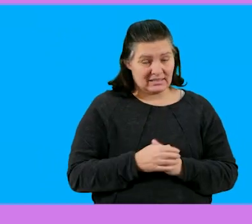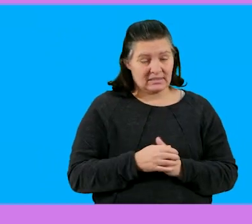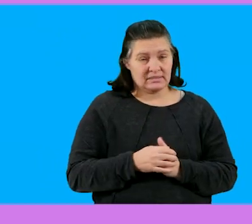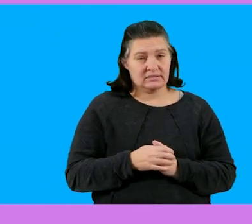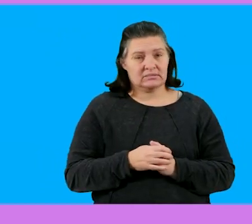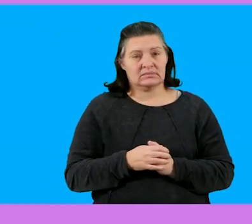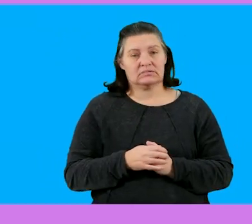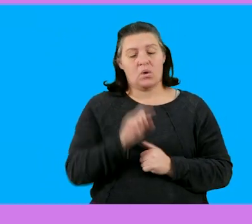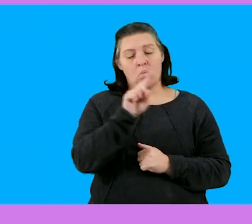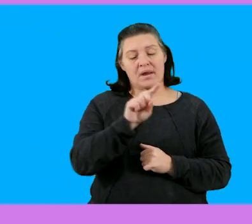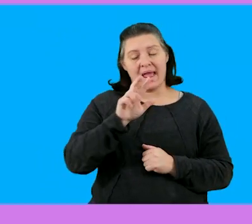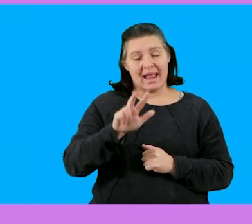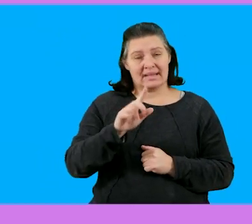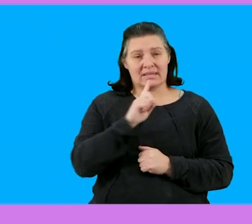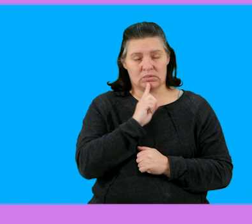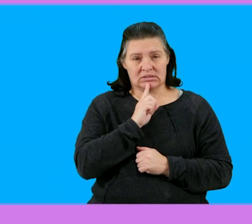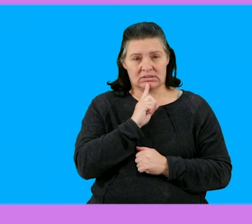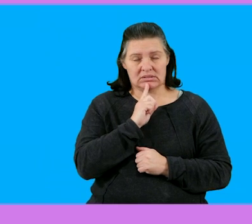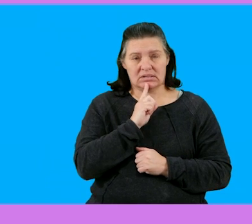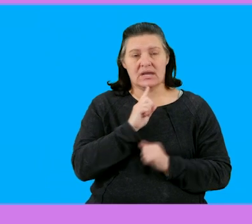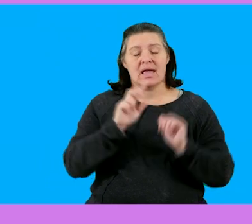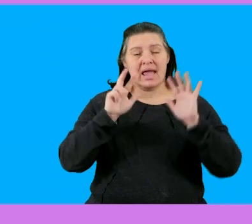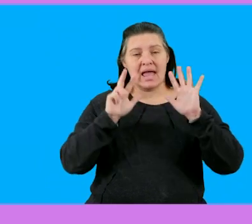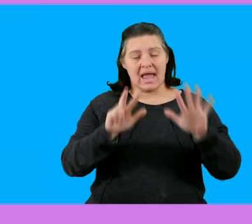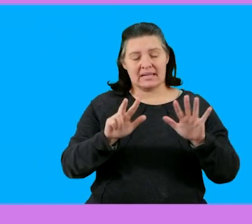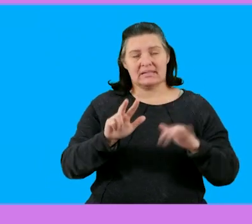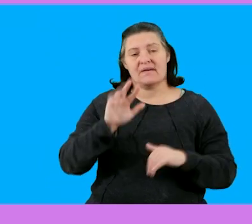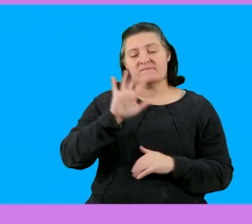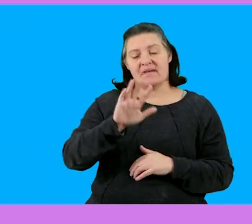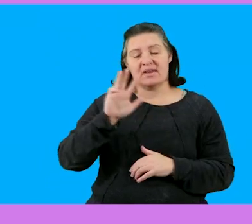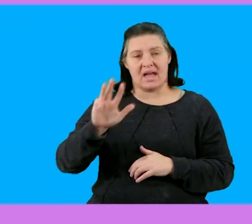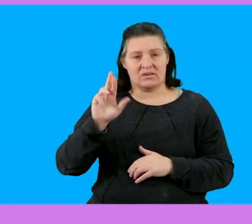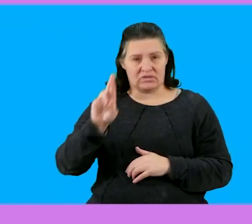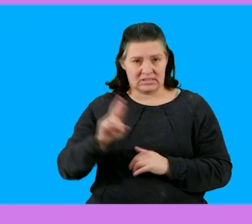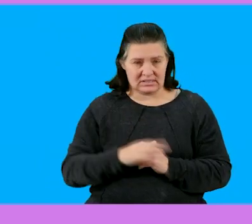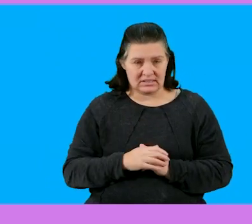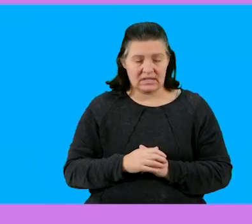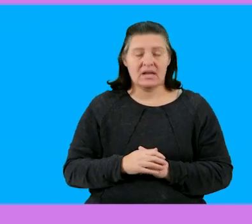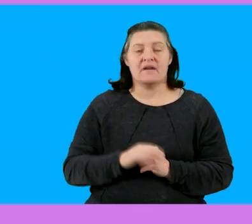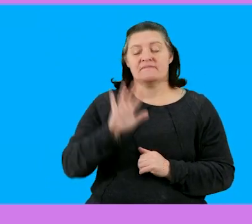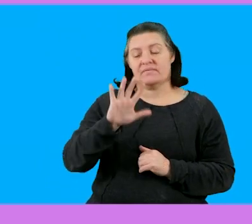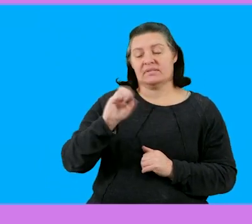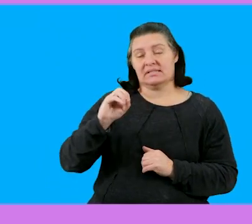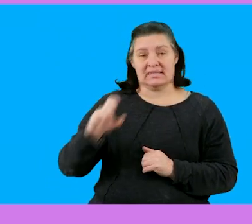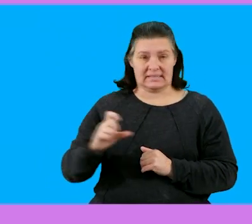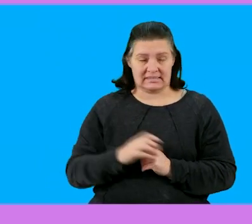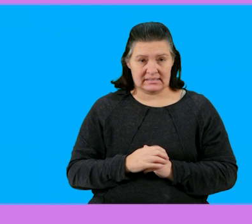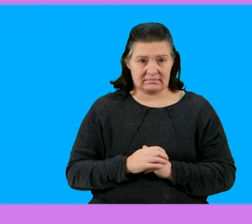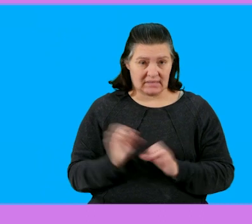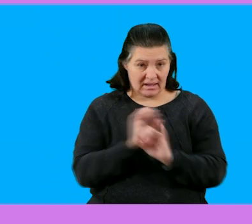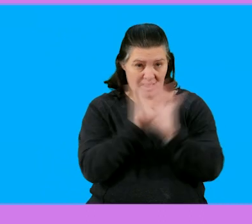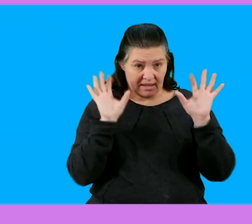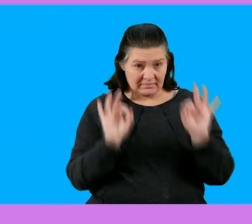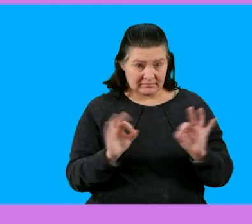is 18,859 rent and 50 cents